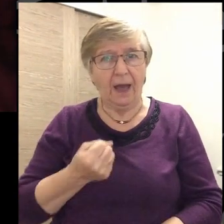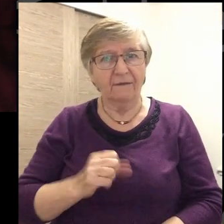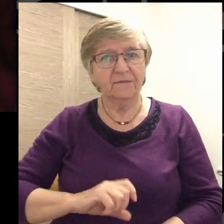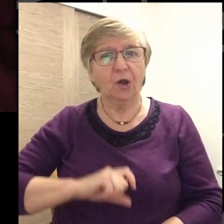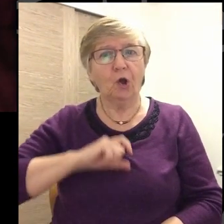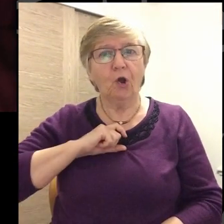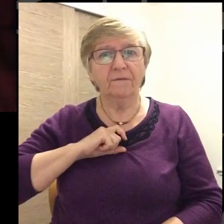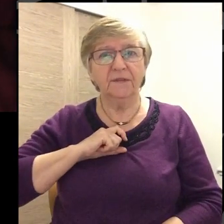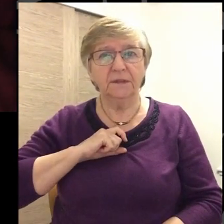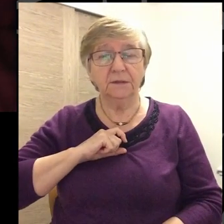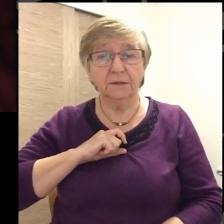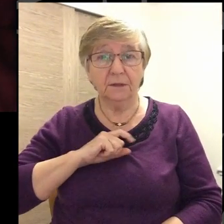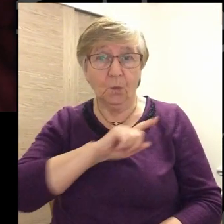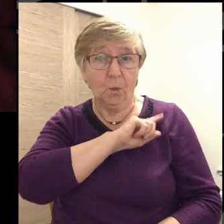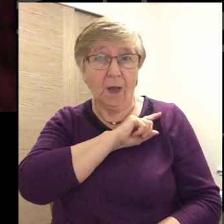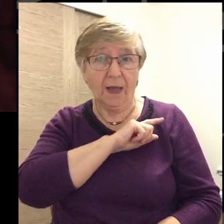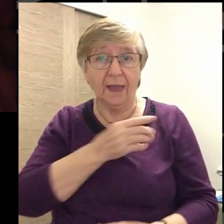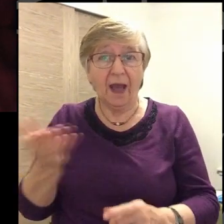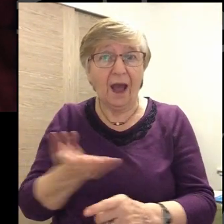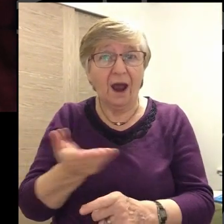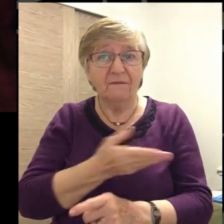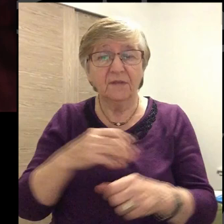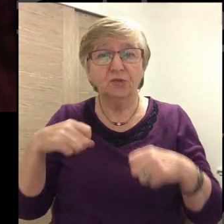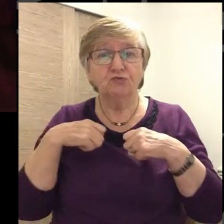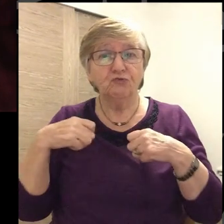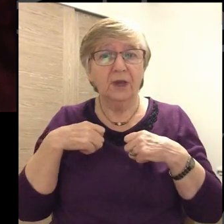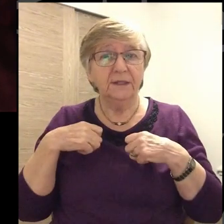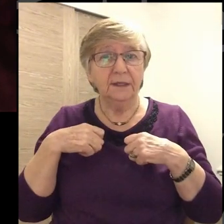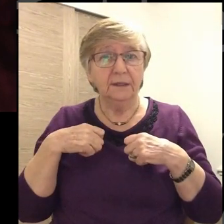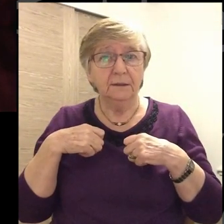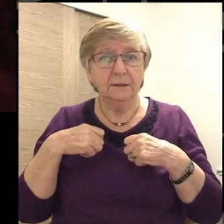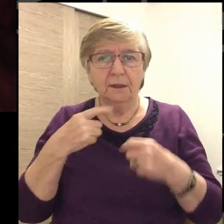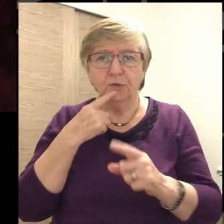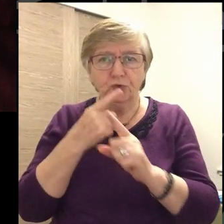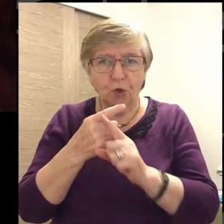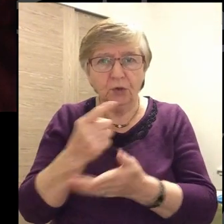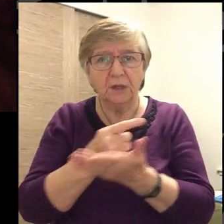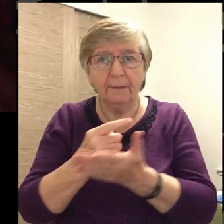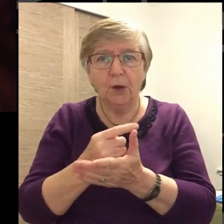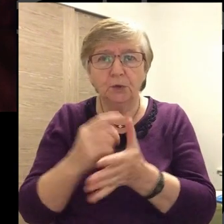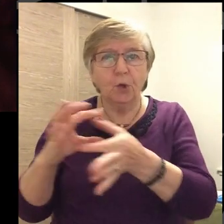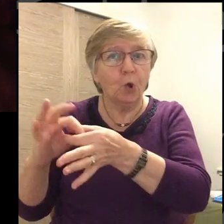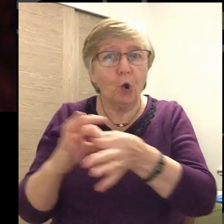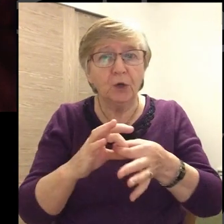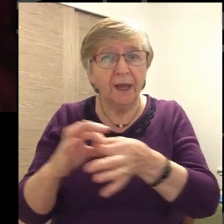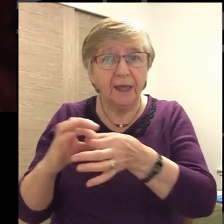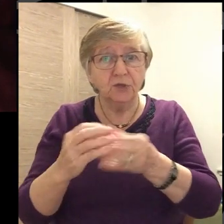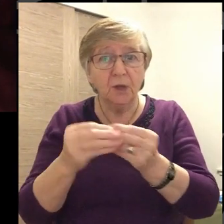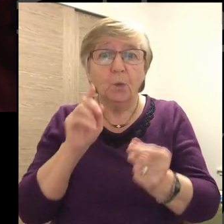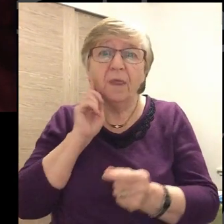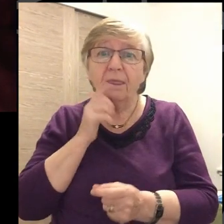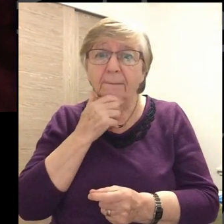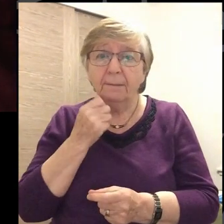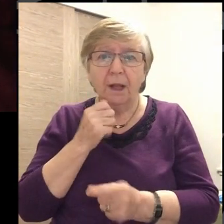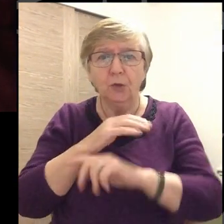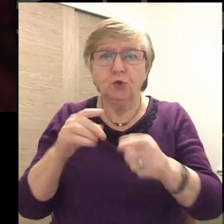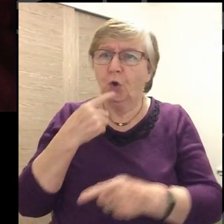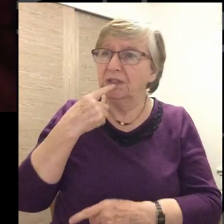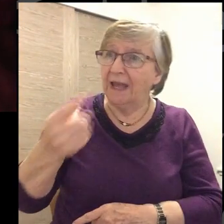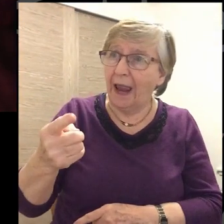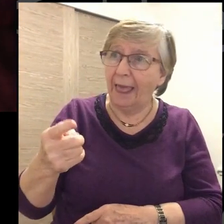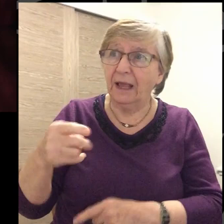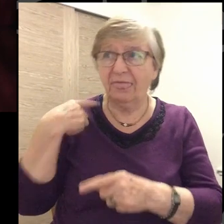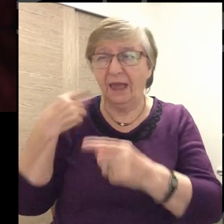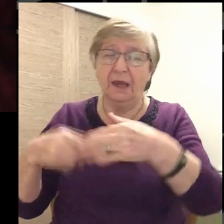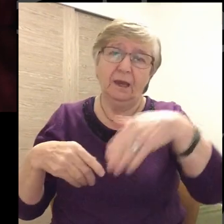about where the harvest was ready. He'd spoken to them about connection, about not just throwing the word at